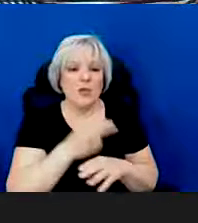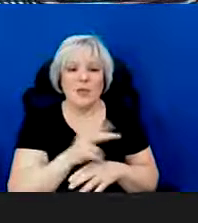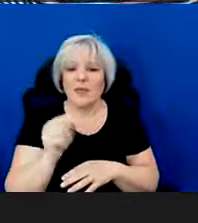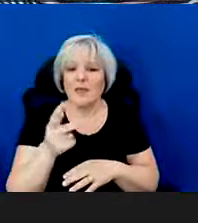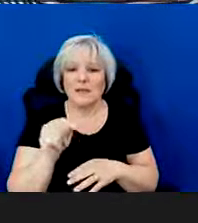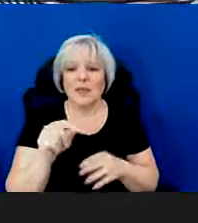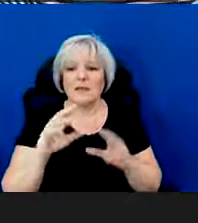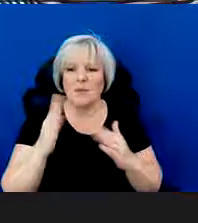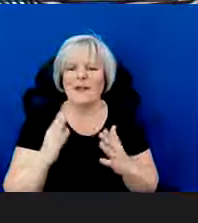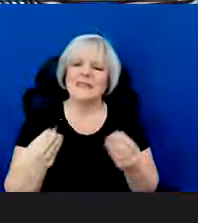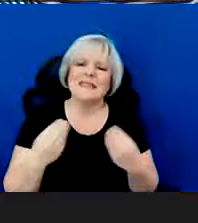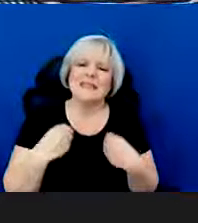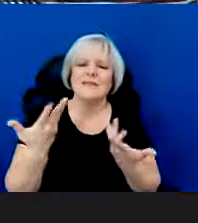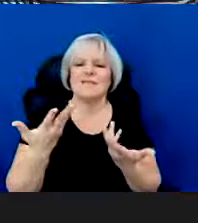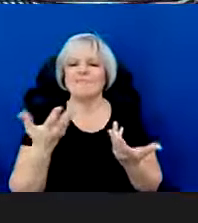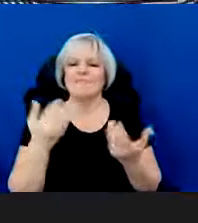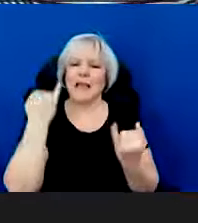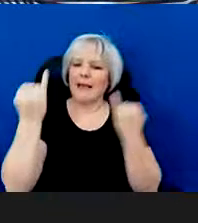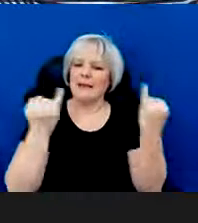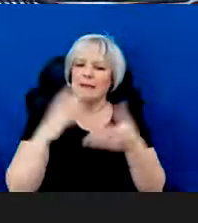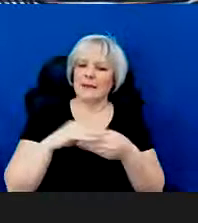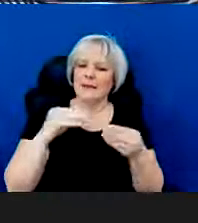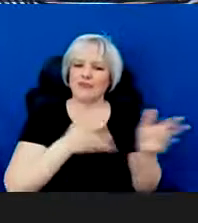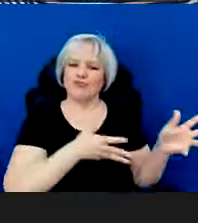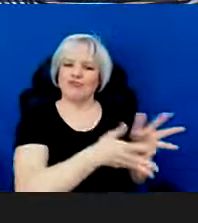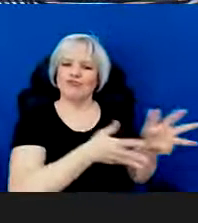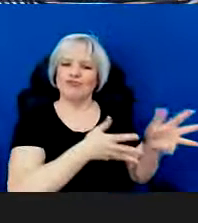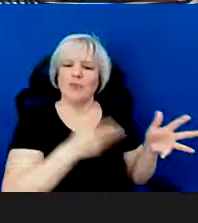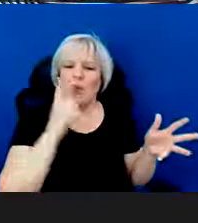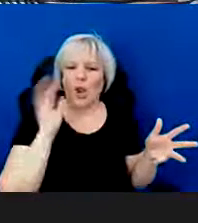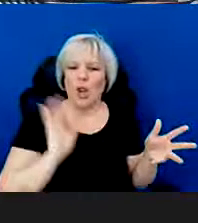to give us some context on what your conversation has been thus far.